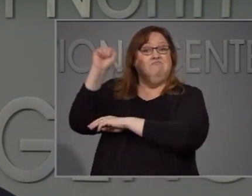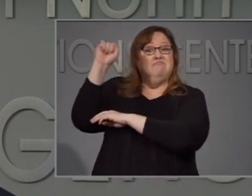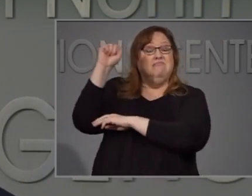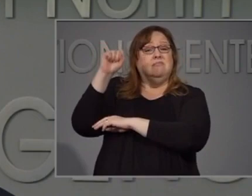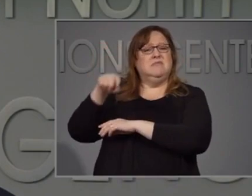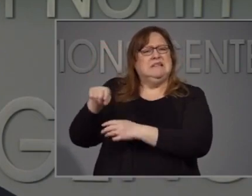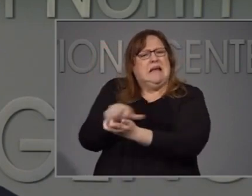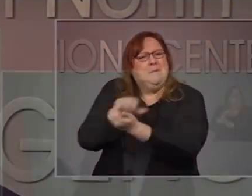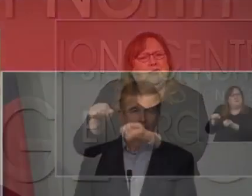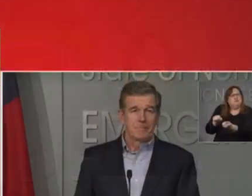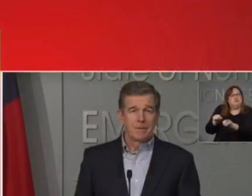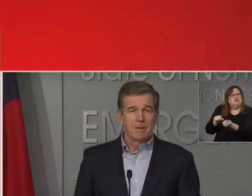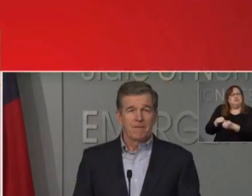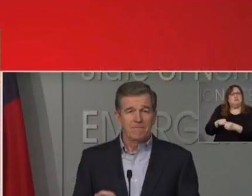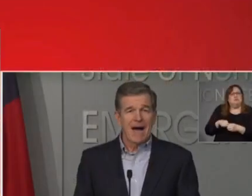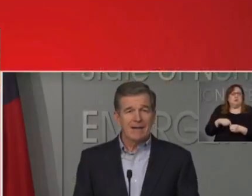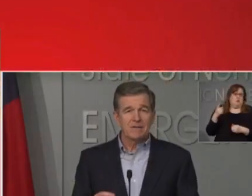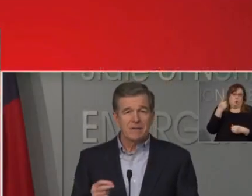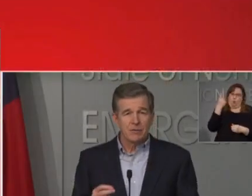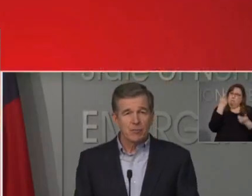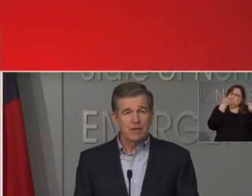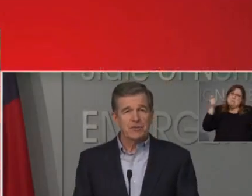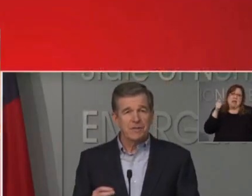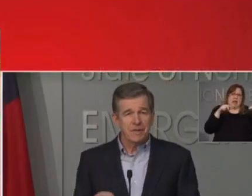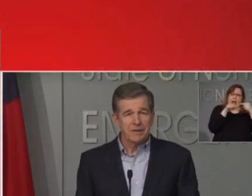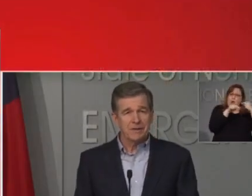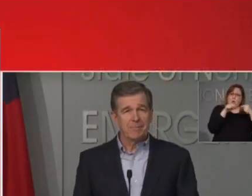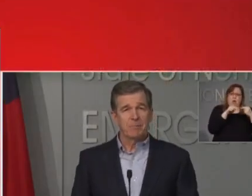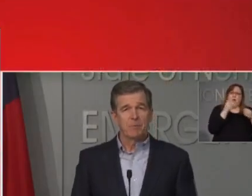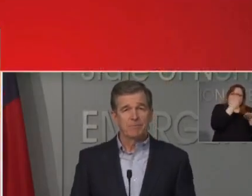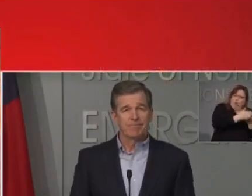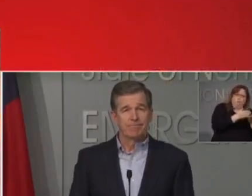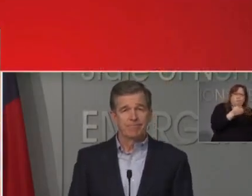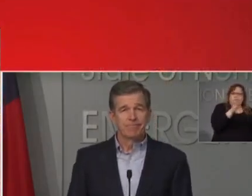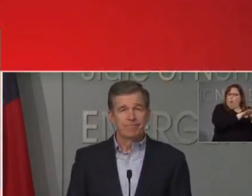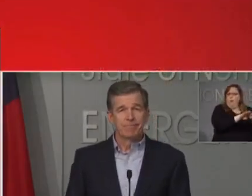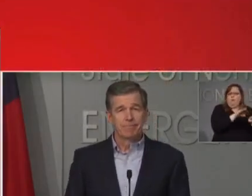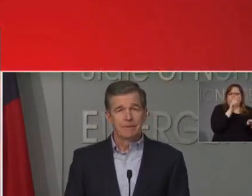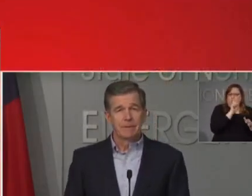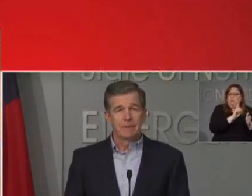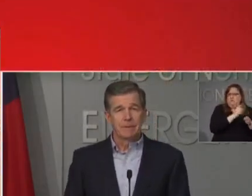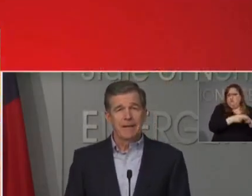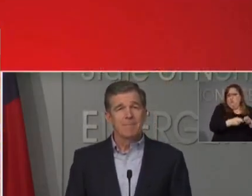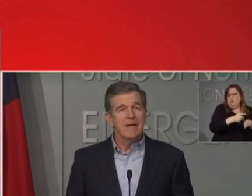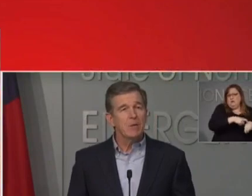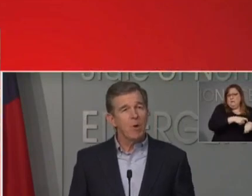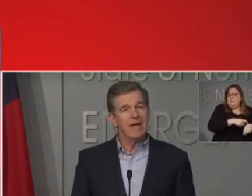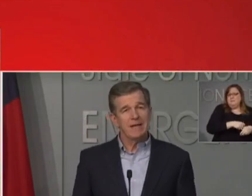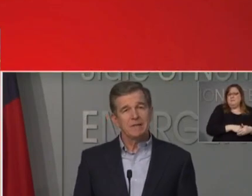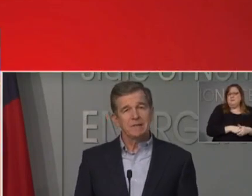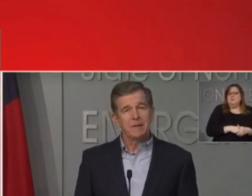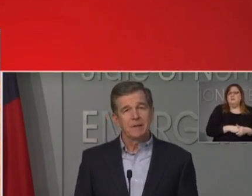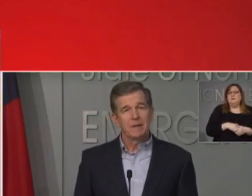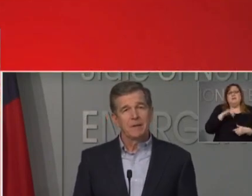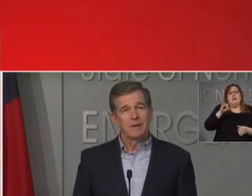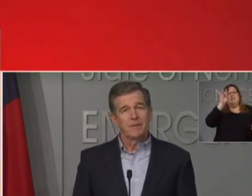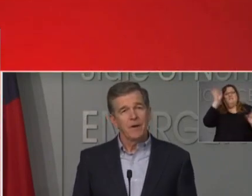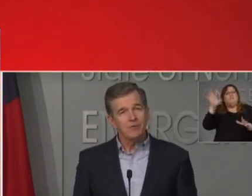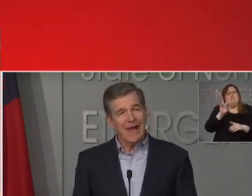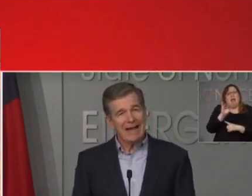down. Violence and destruction is unacceptable. In many ways,